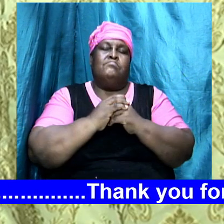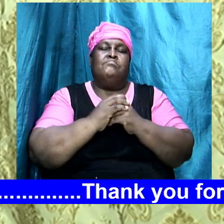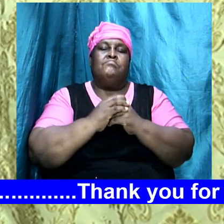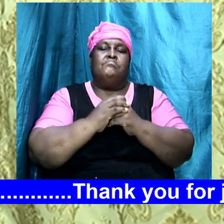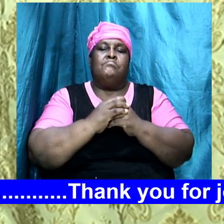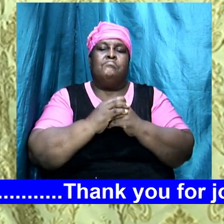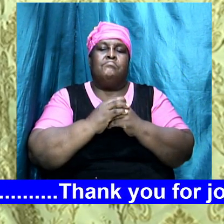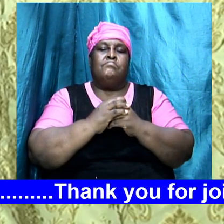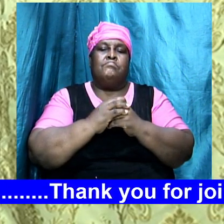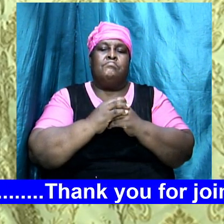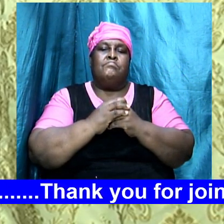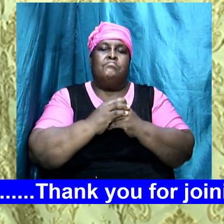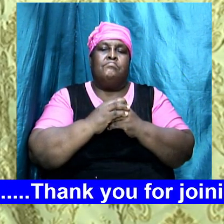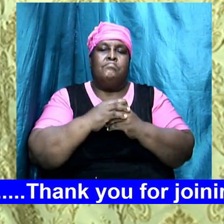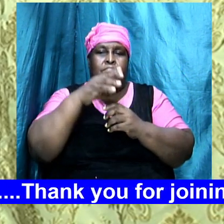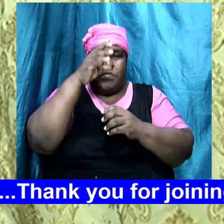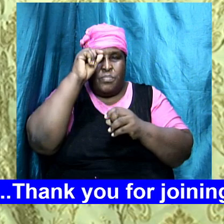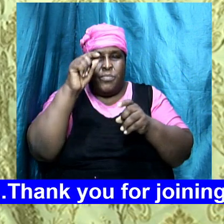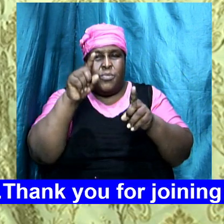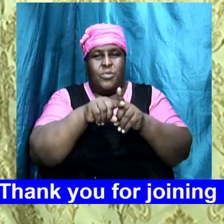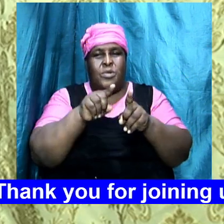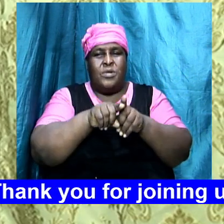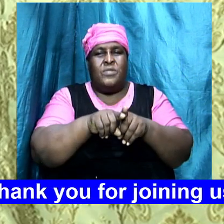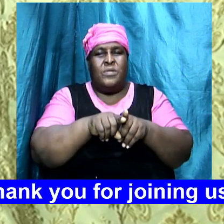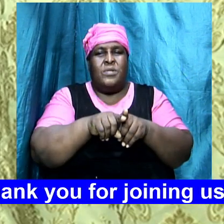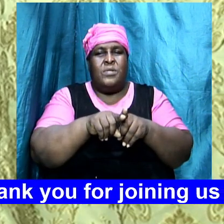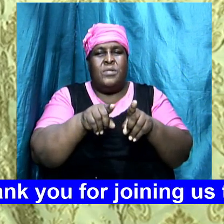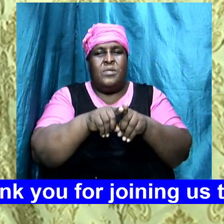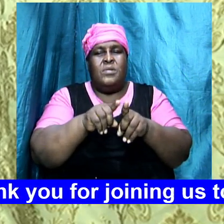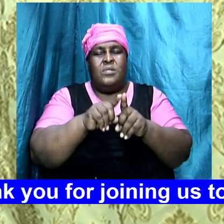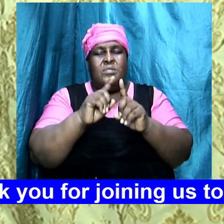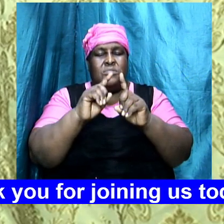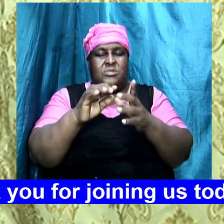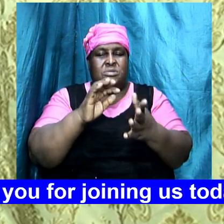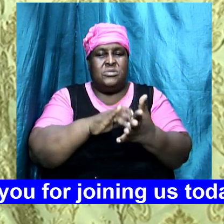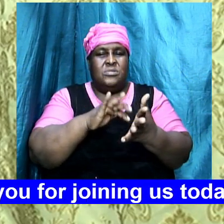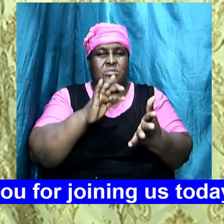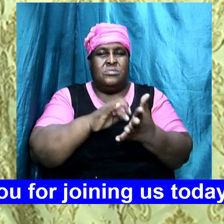and brethren as we went through the past couple of weeks